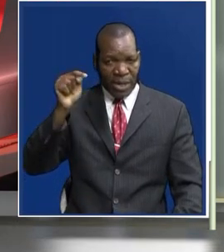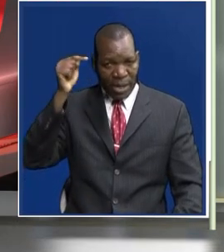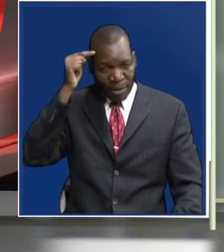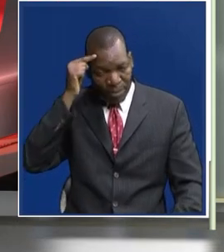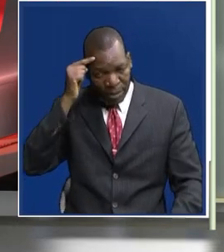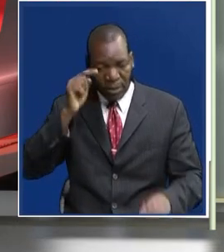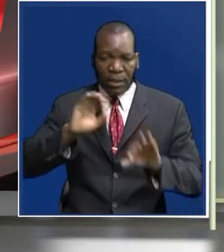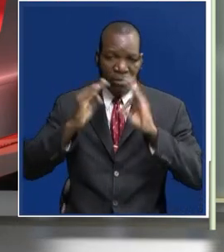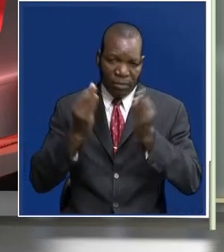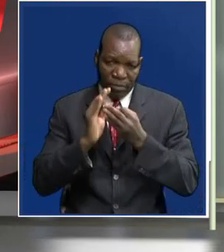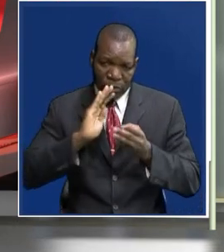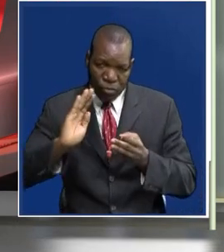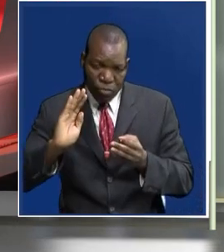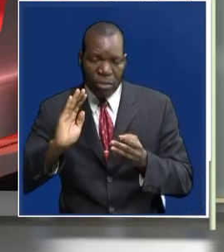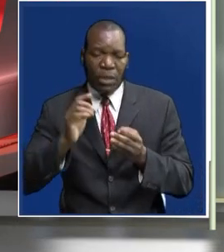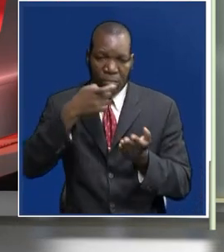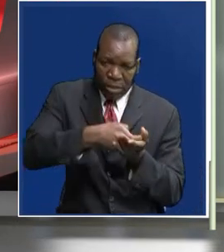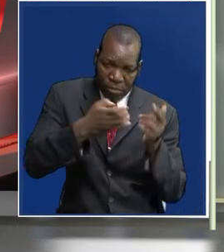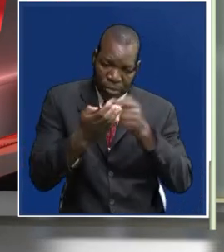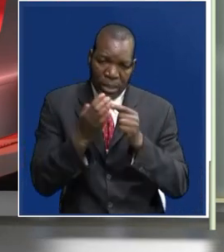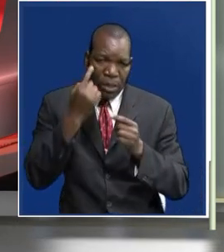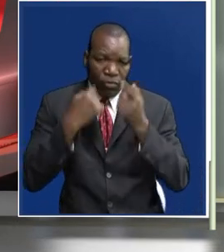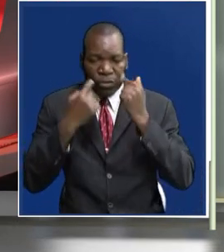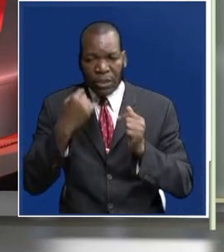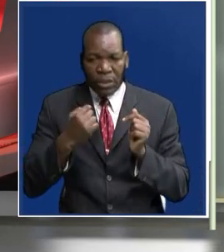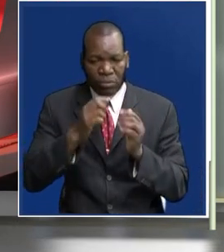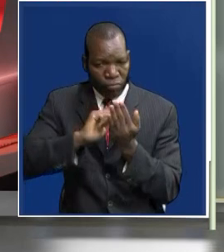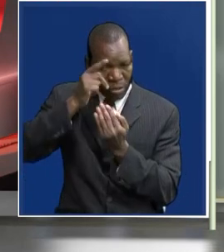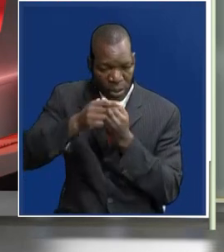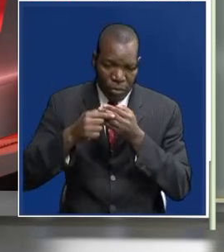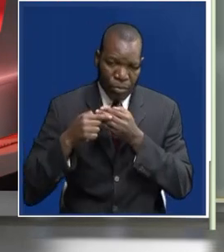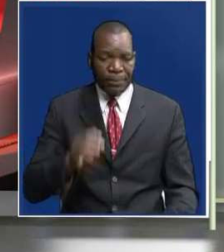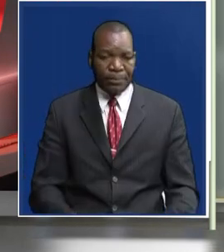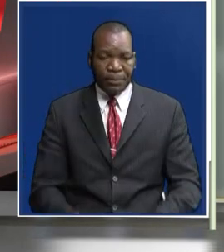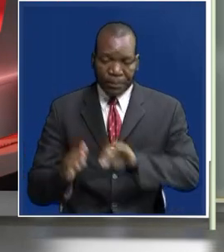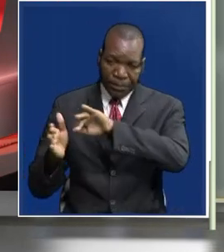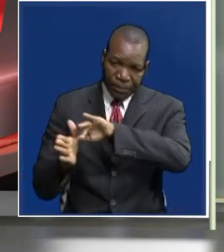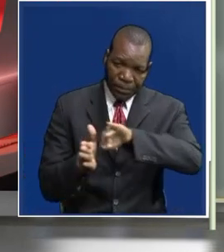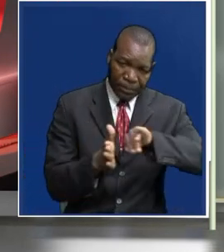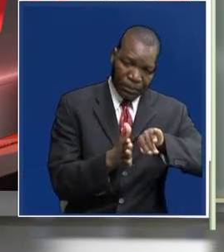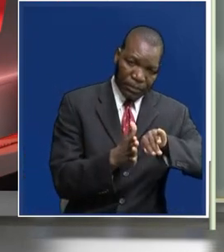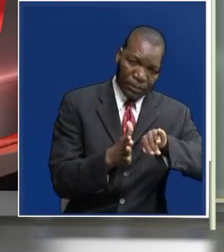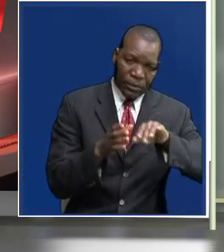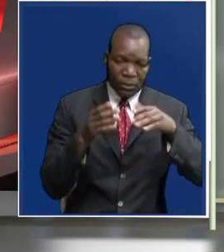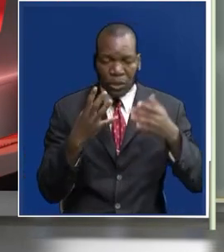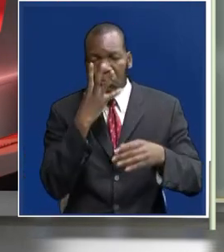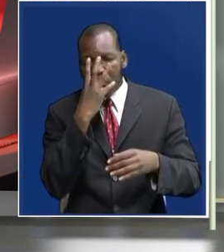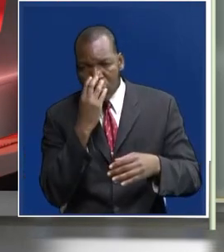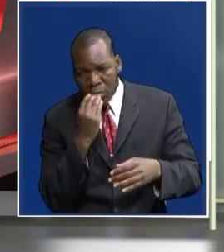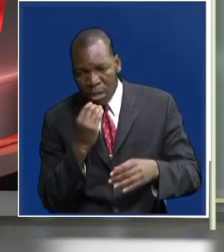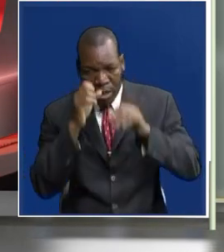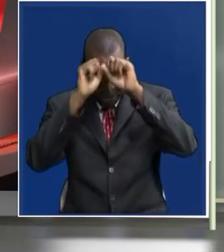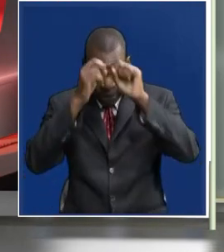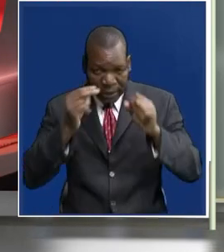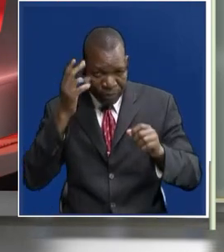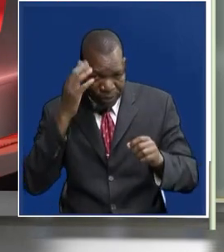is consulting Mr. Wina's family on funeral arrangements, which shall be announced later. And President Hakainde Hichlema is saddened by